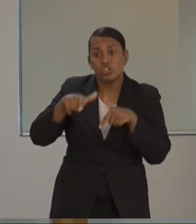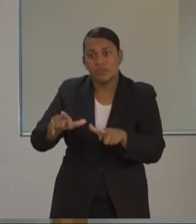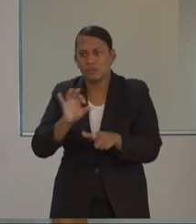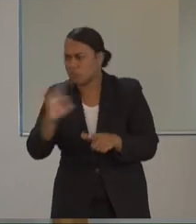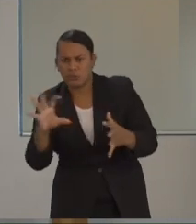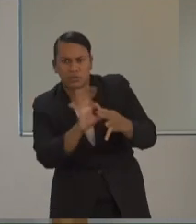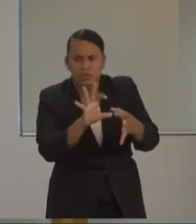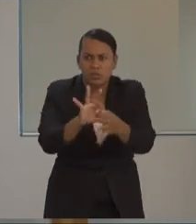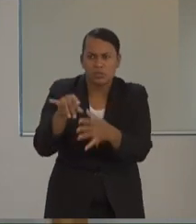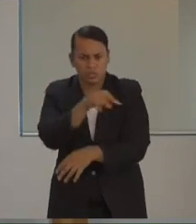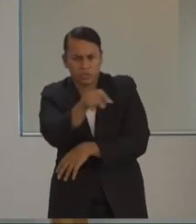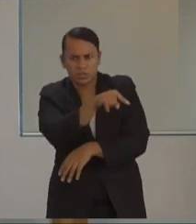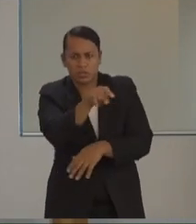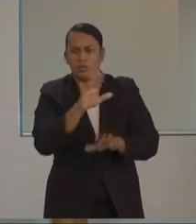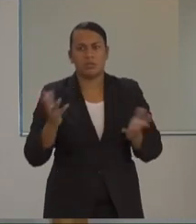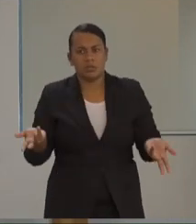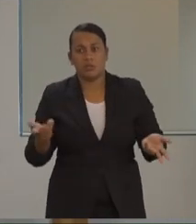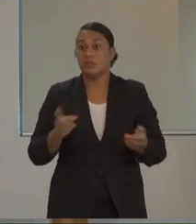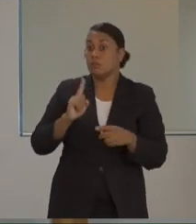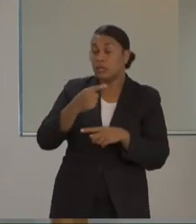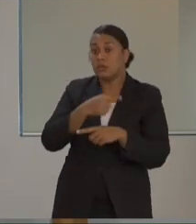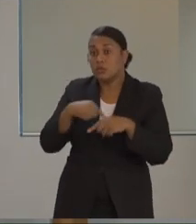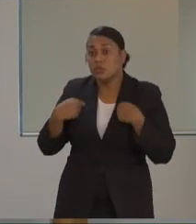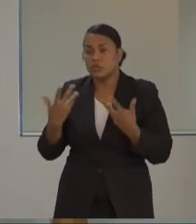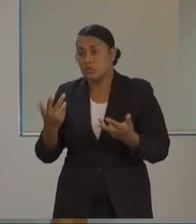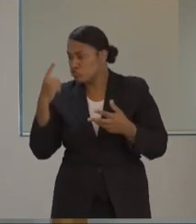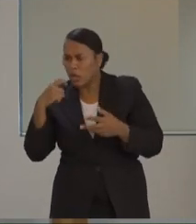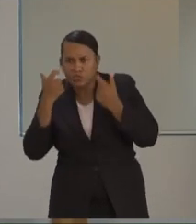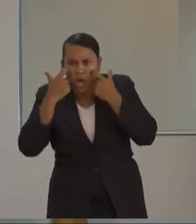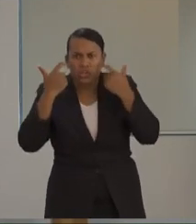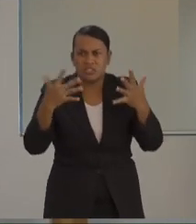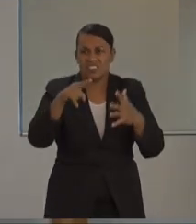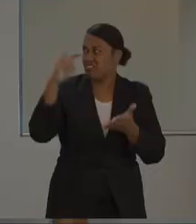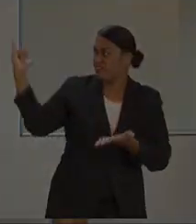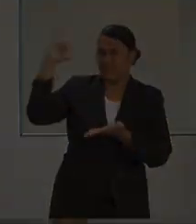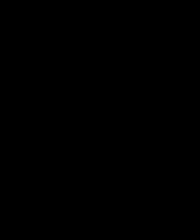irrespective of the cases that we have, and who may have symptoms, we test them. Look.